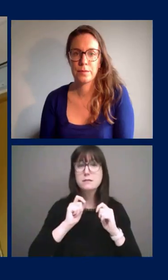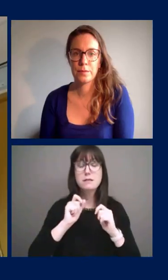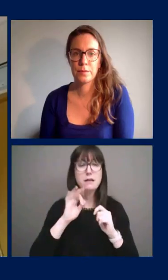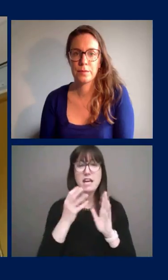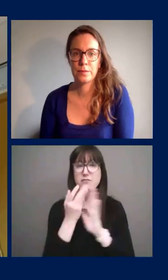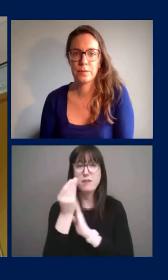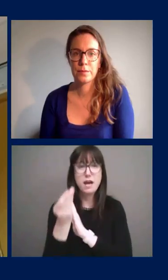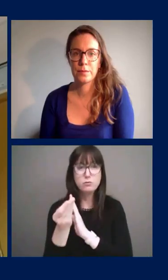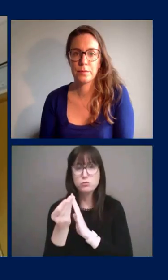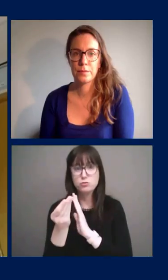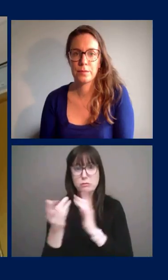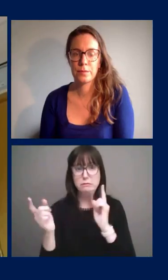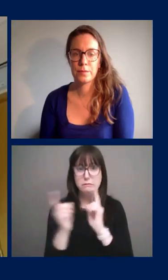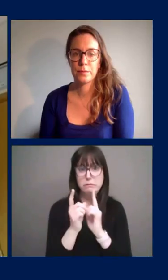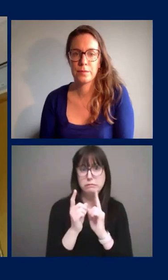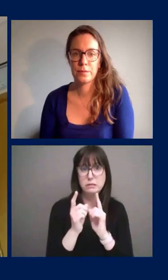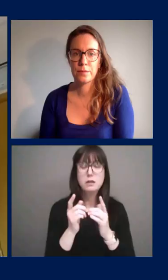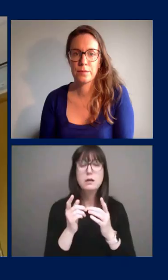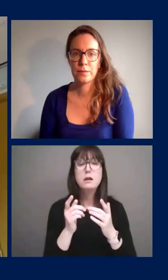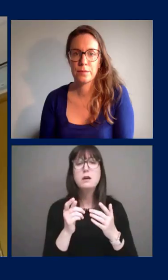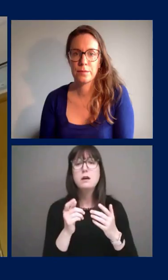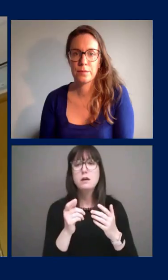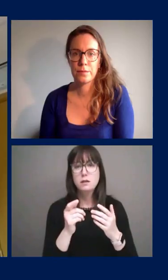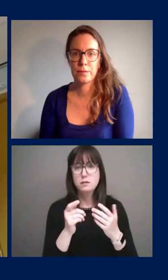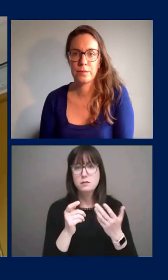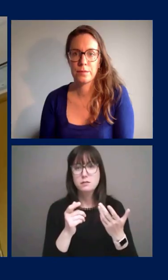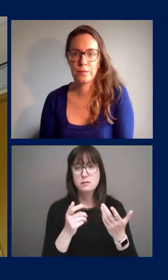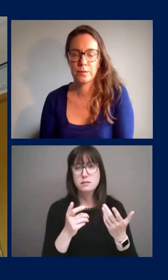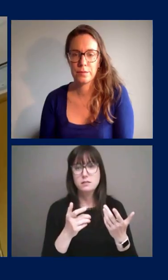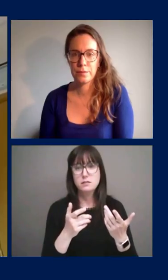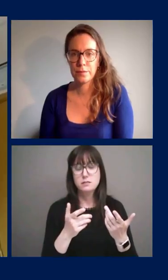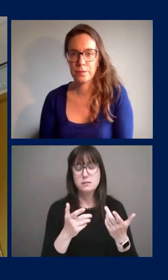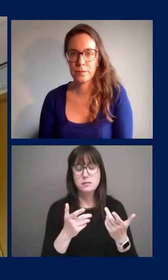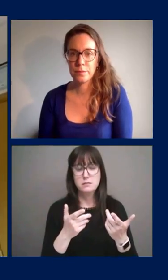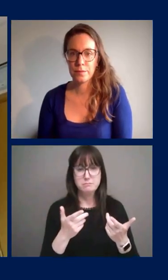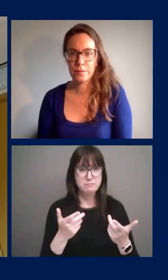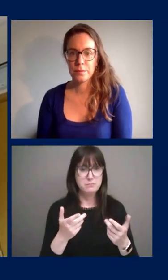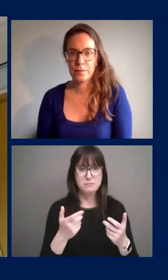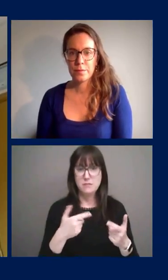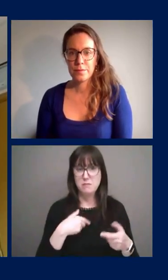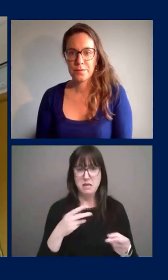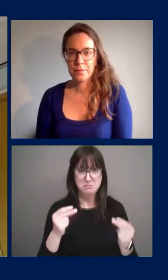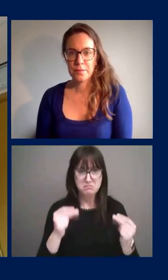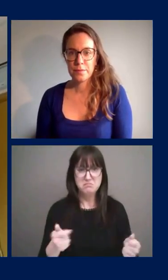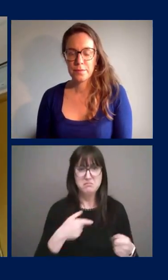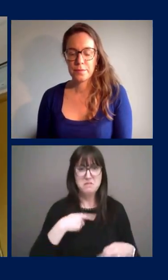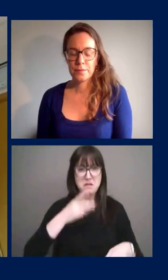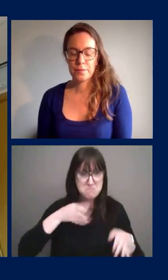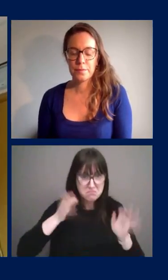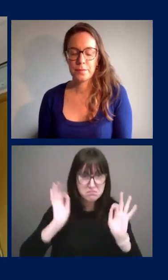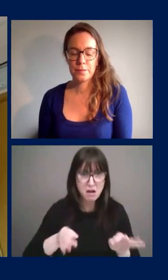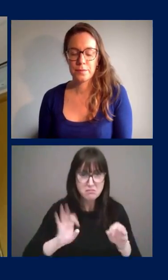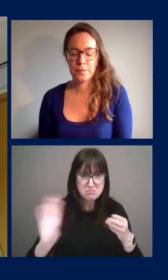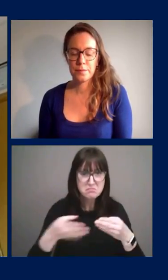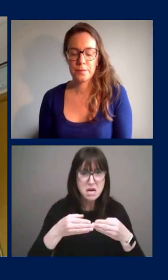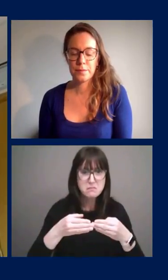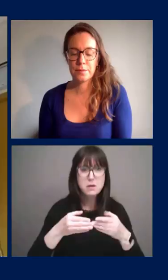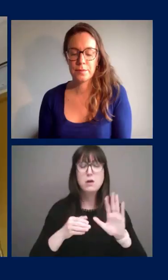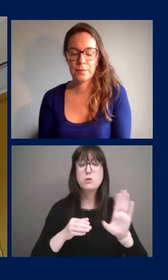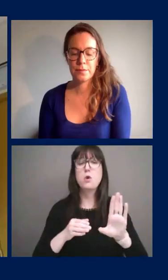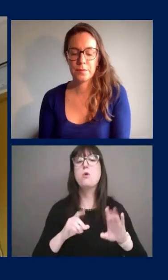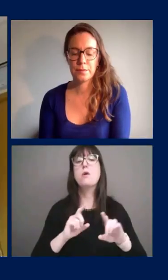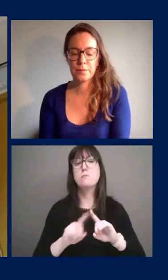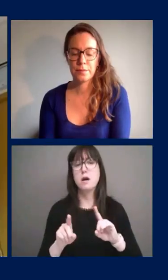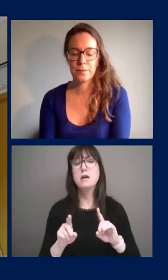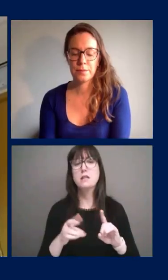I don't think there'll be a sudden you know action that I'll have to take I think this will be informed